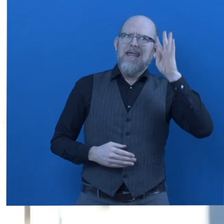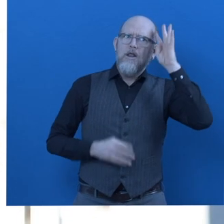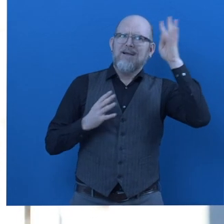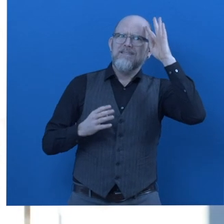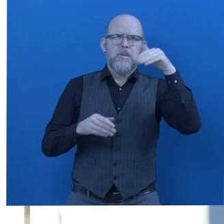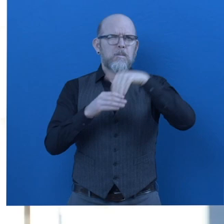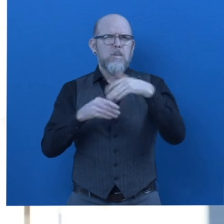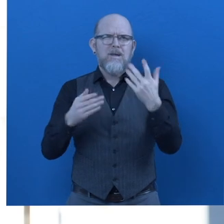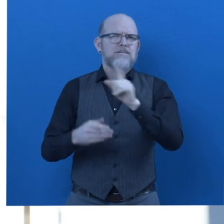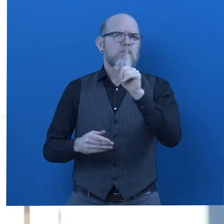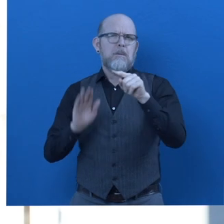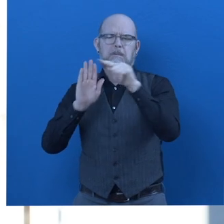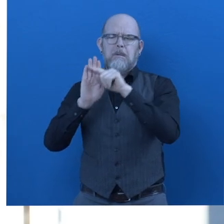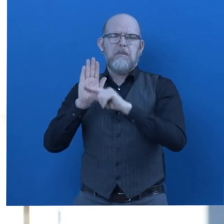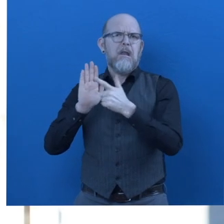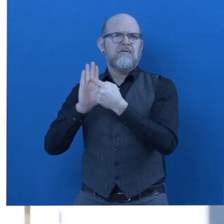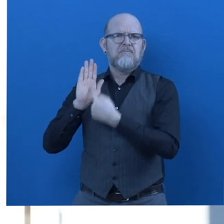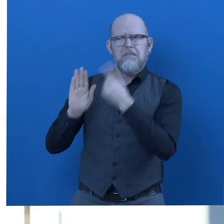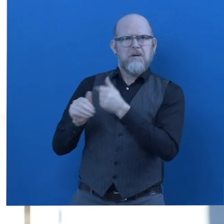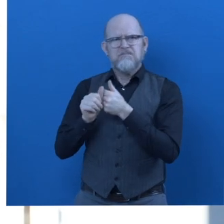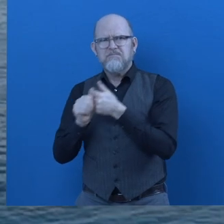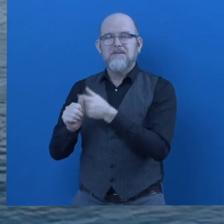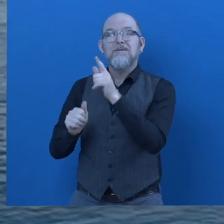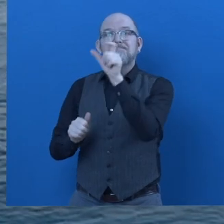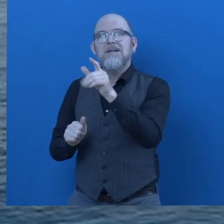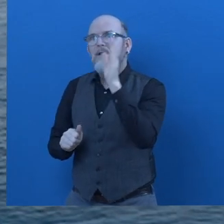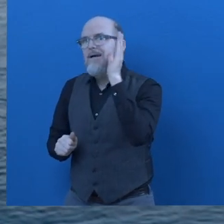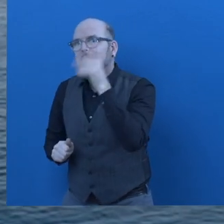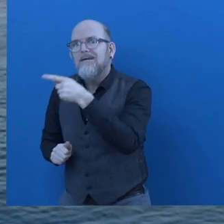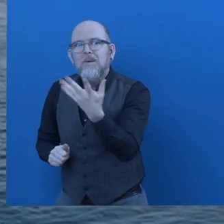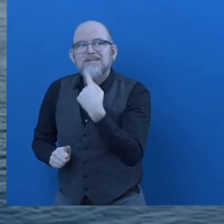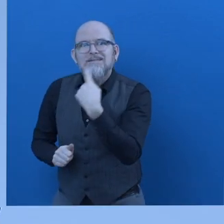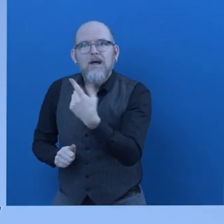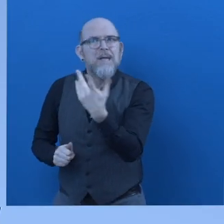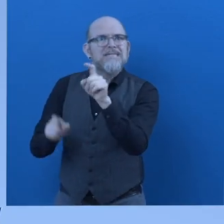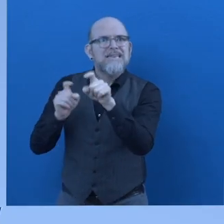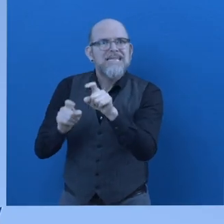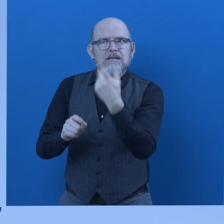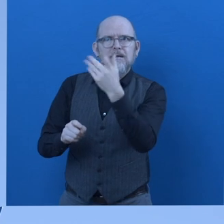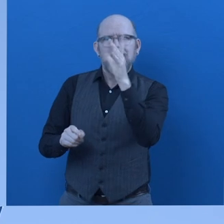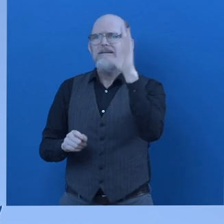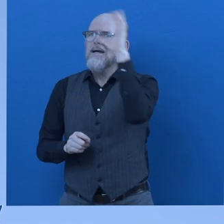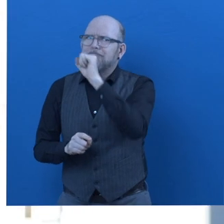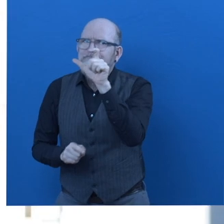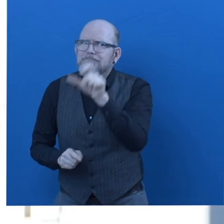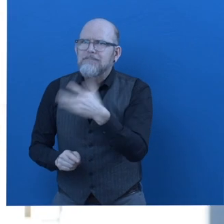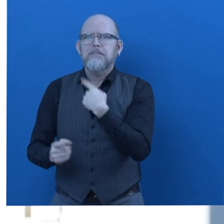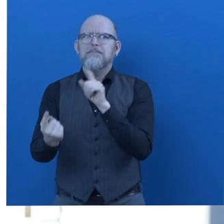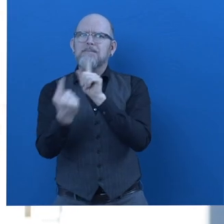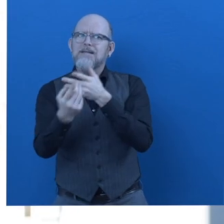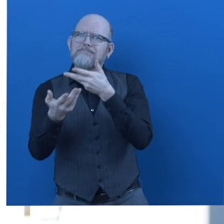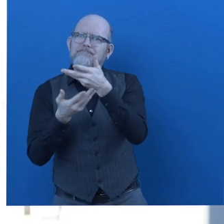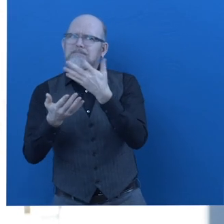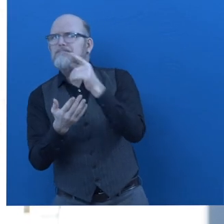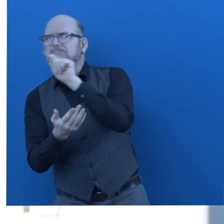about not being prescriptive. It's about listening to people about what they need. It's and meeting them where they are. It's about finding out about